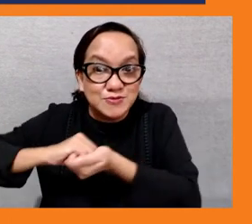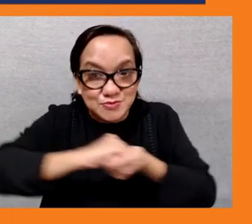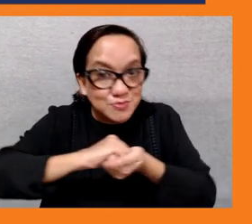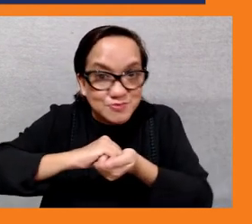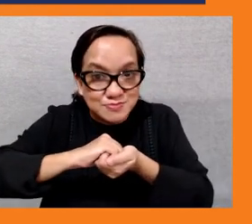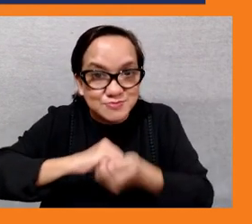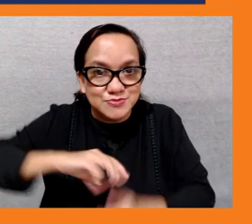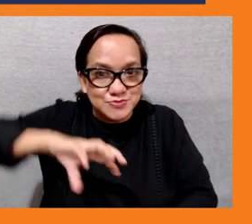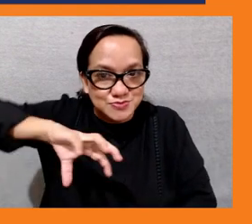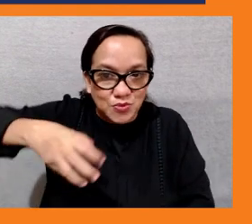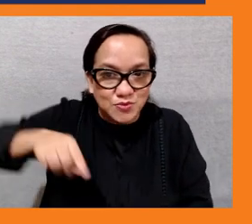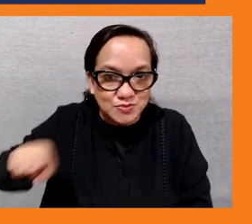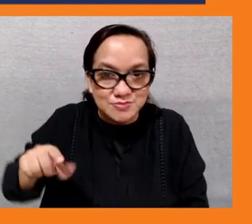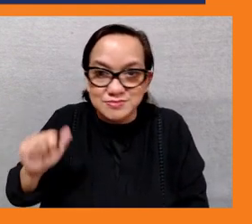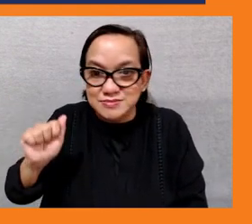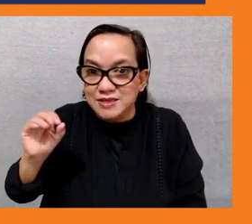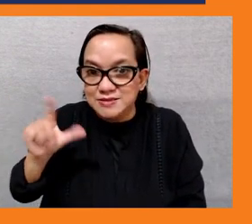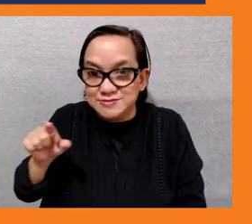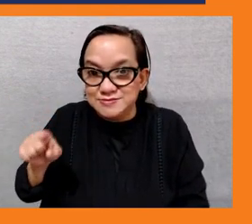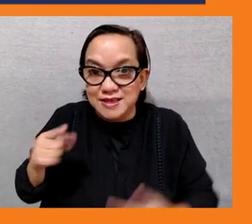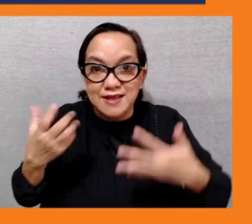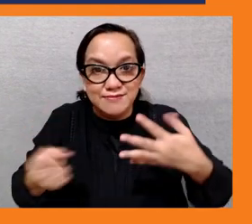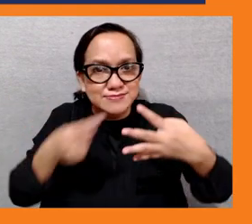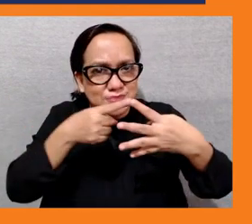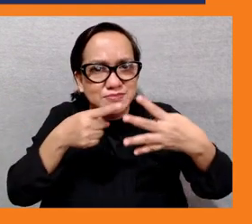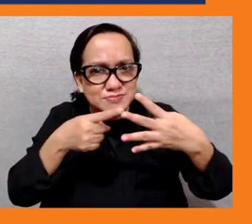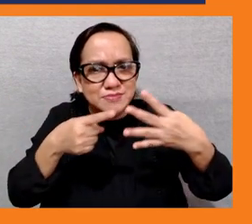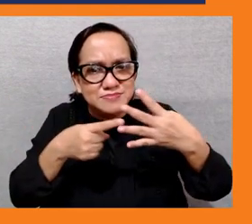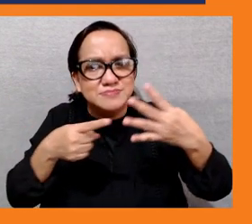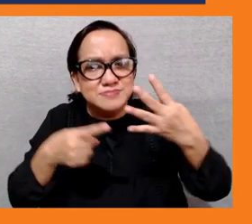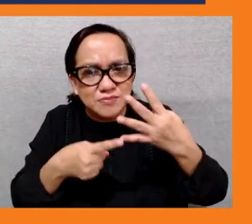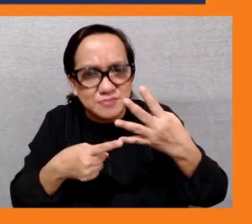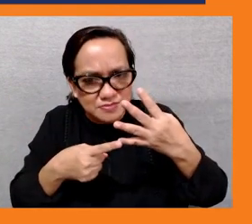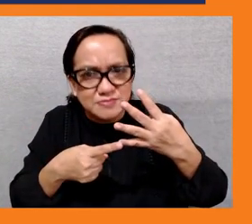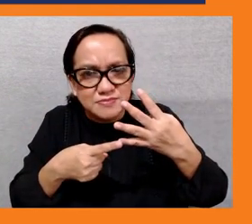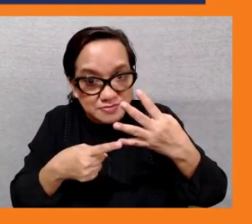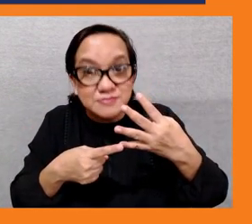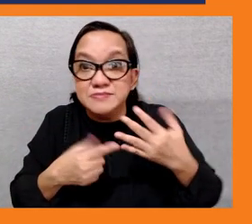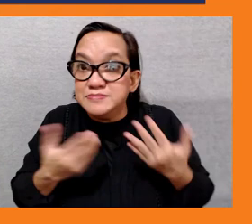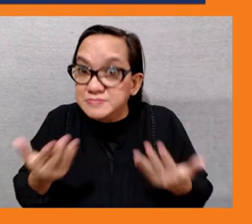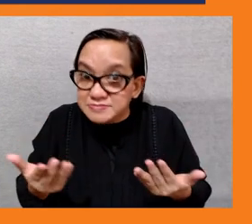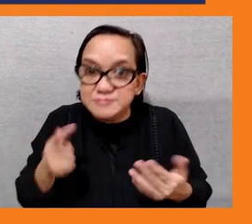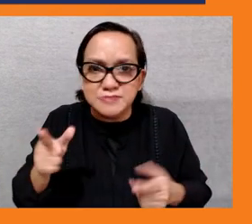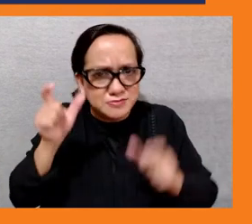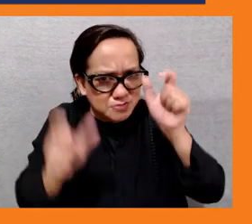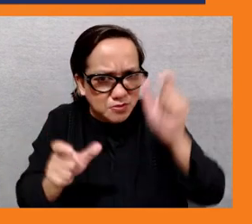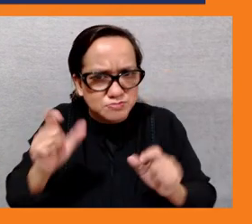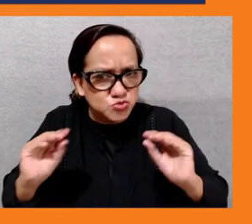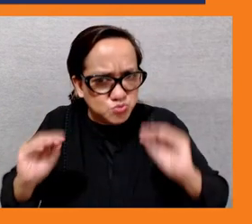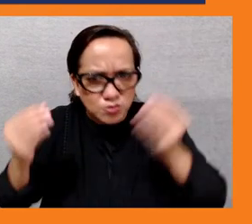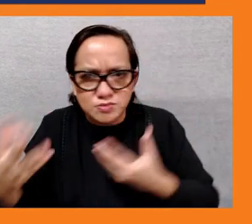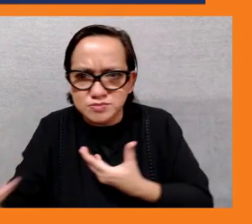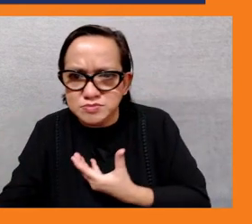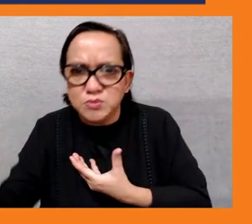um the youth uh especially those who you know who are interested they can reach out to the cso and then cso connected to us at